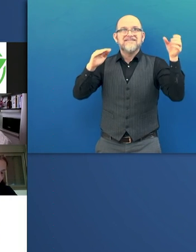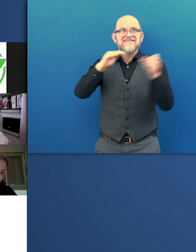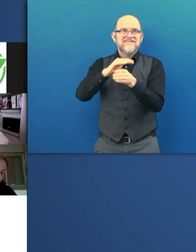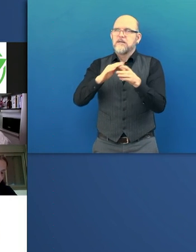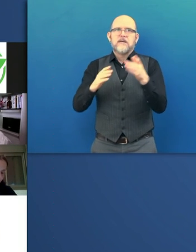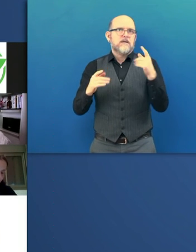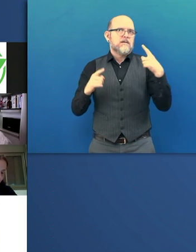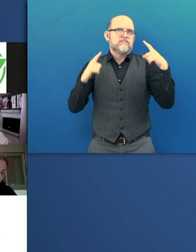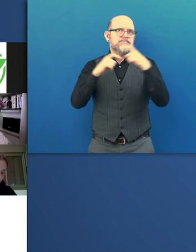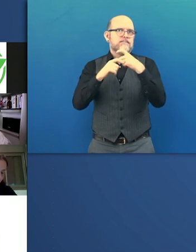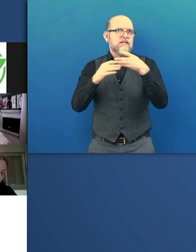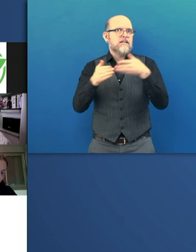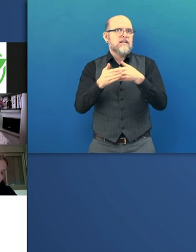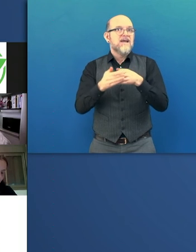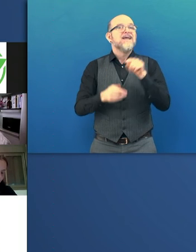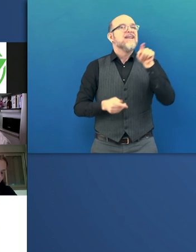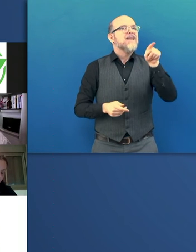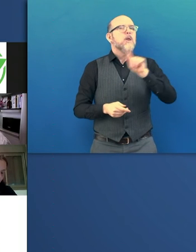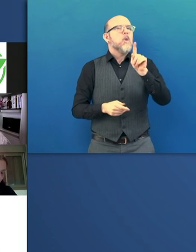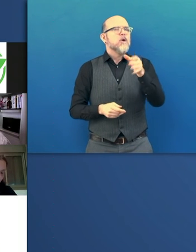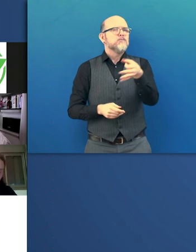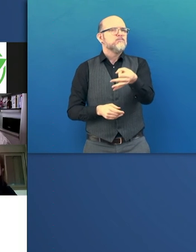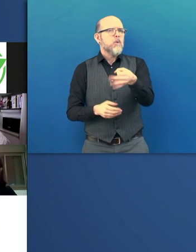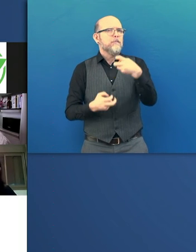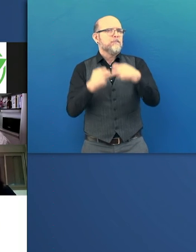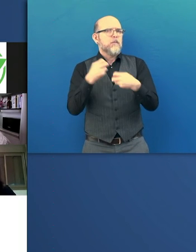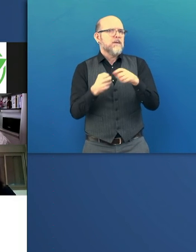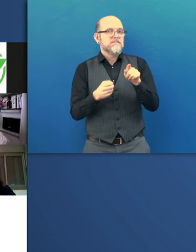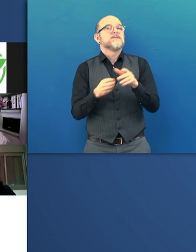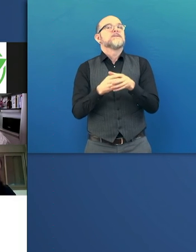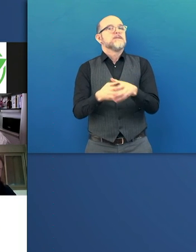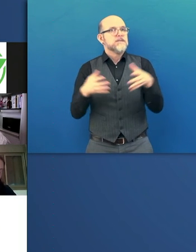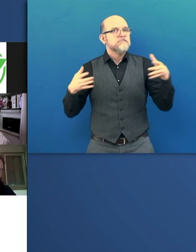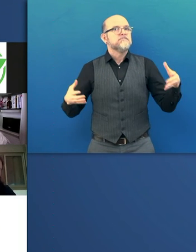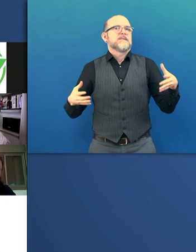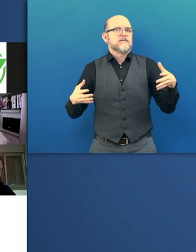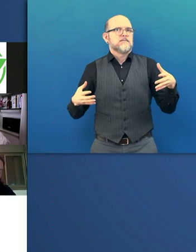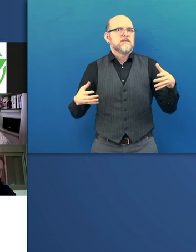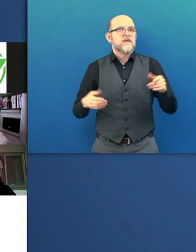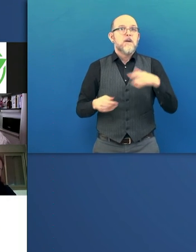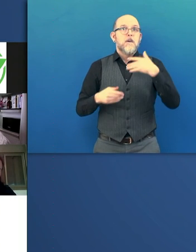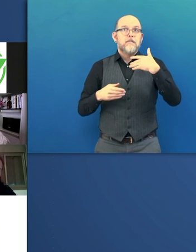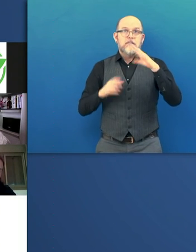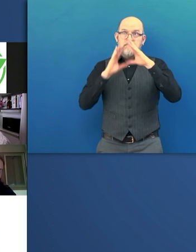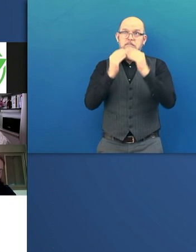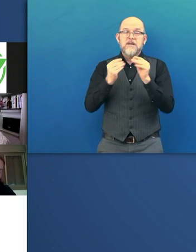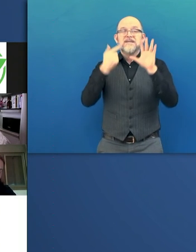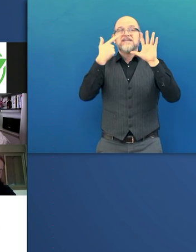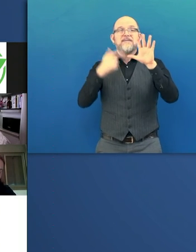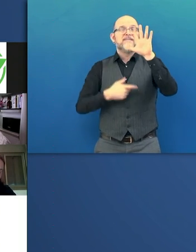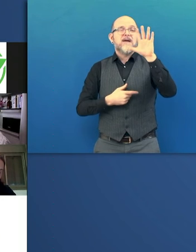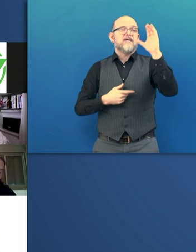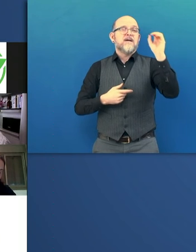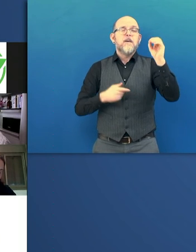the problems. And this is not a problem, a small problem. You can find more health 750 million people in the world.